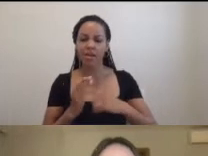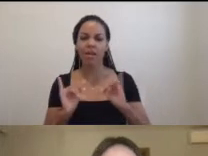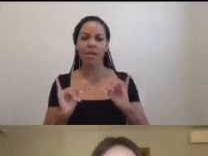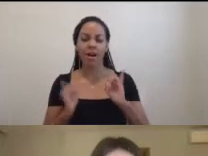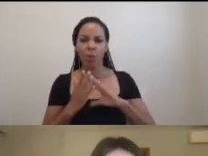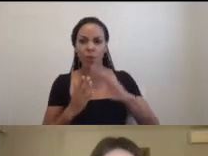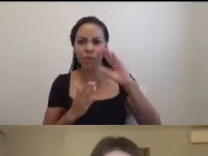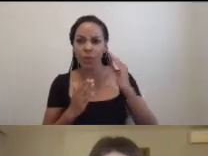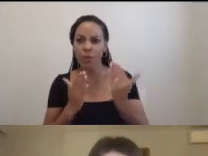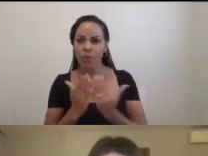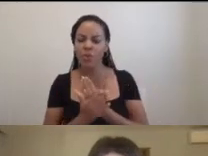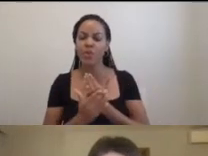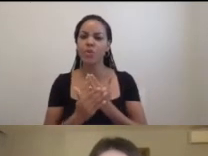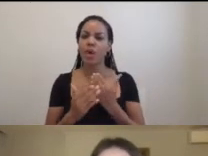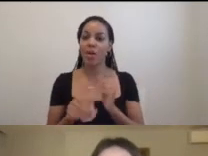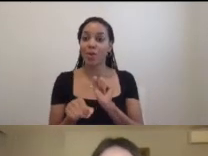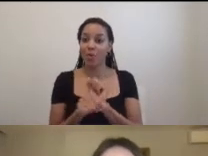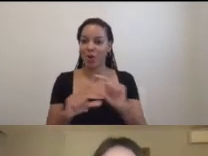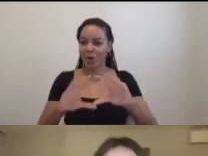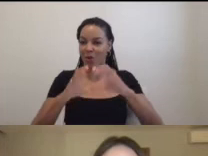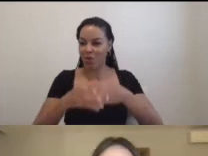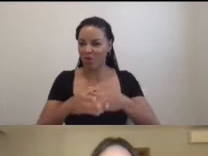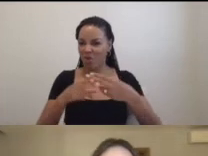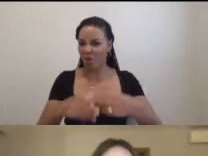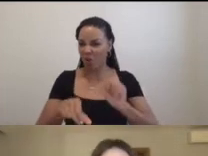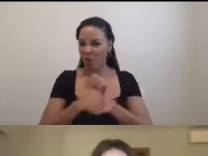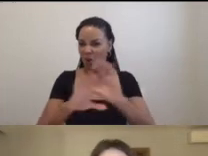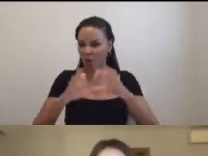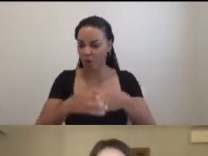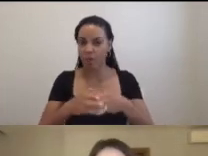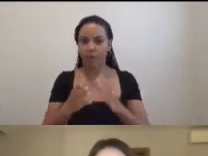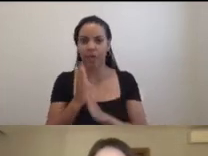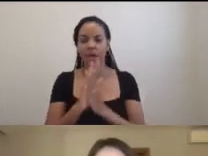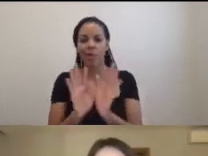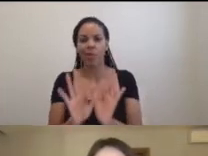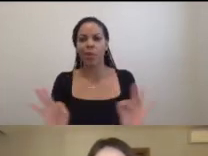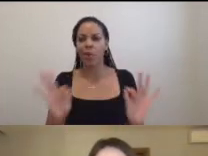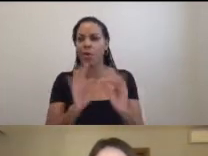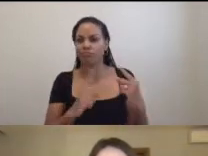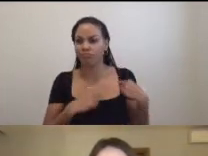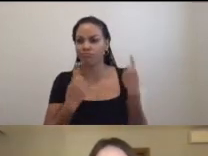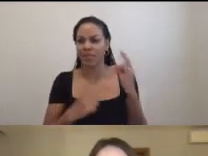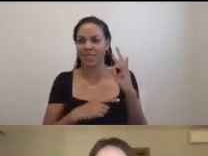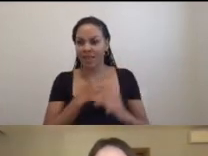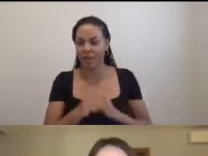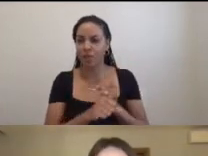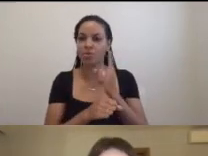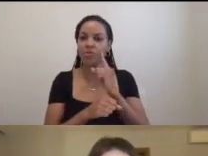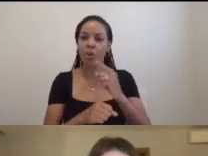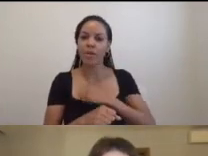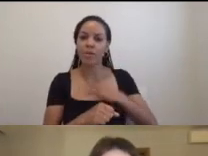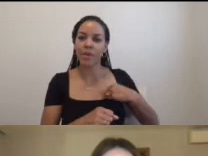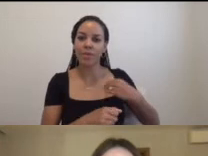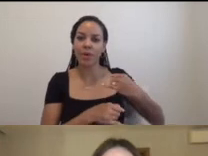And the working group, as we called it, became increasingly important these past seven years years for the member institutions as a support